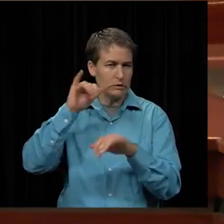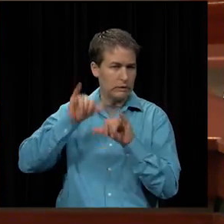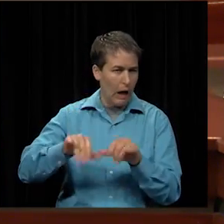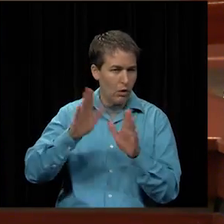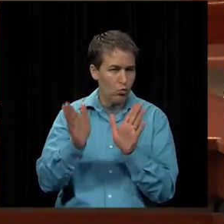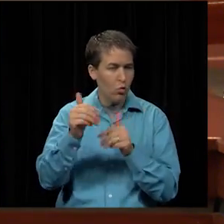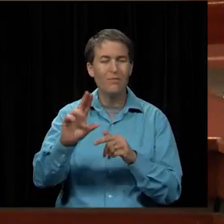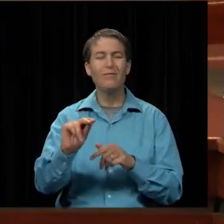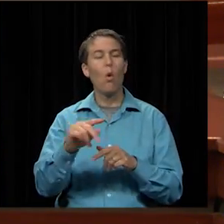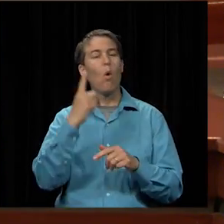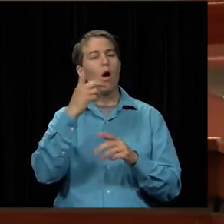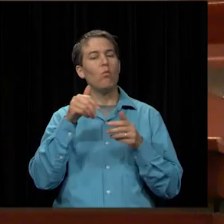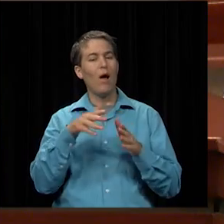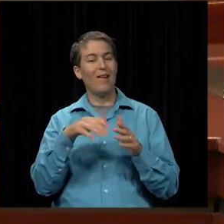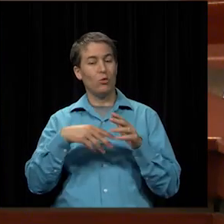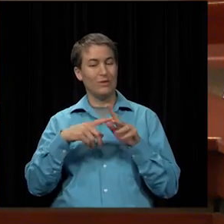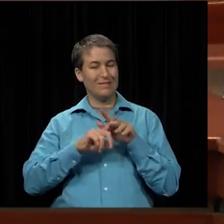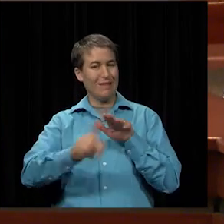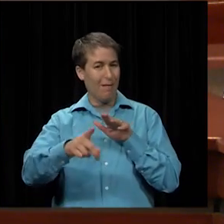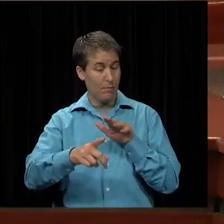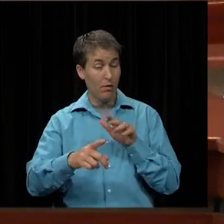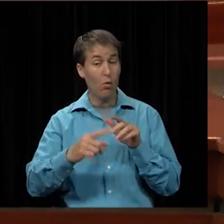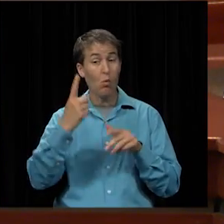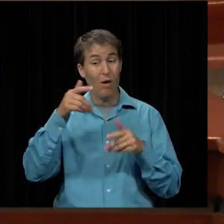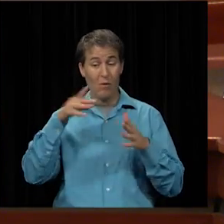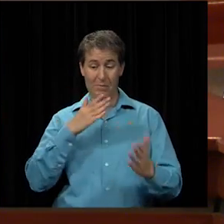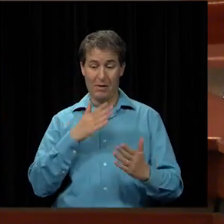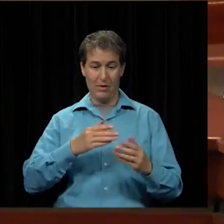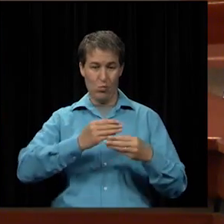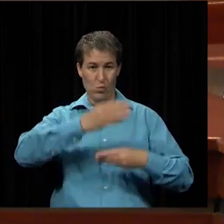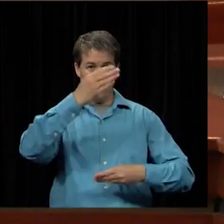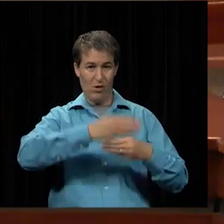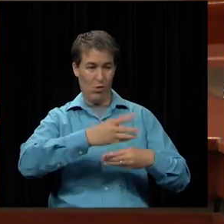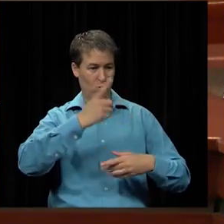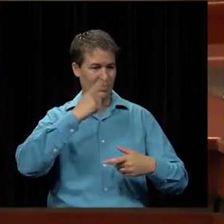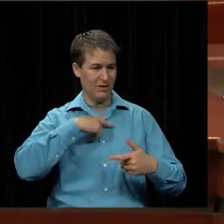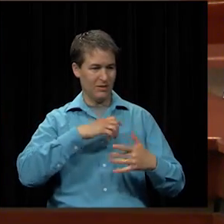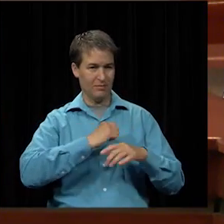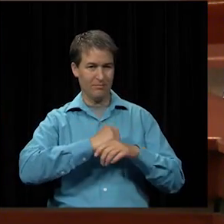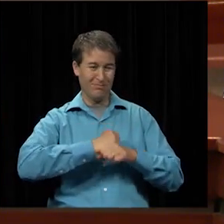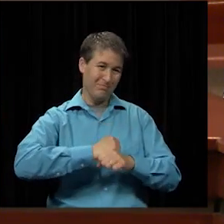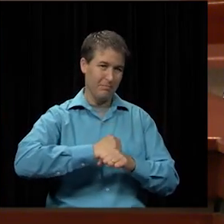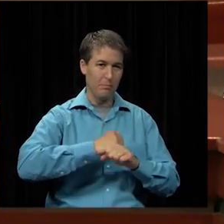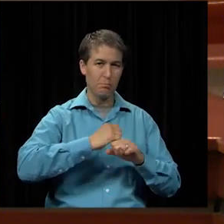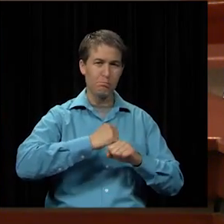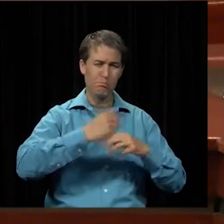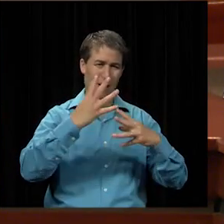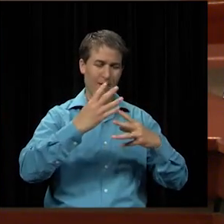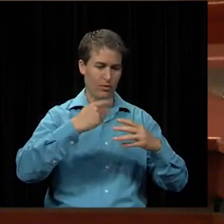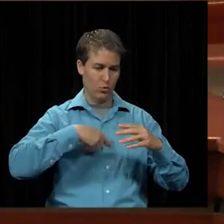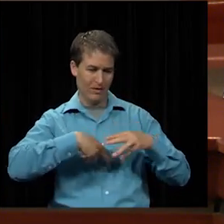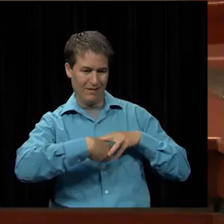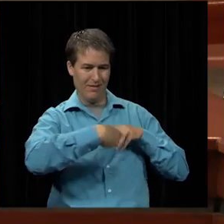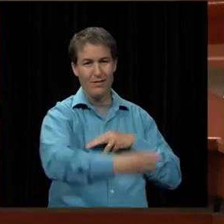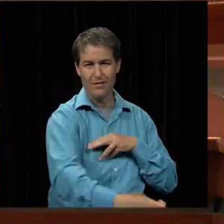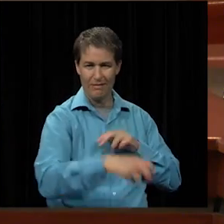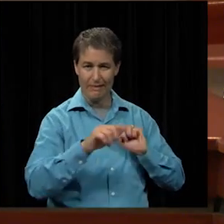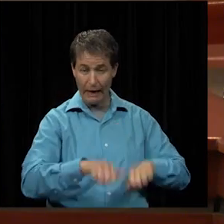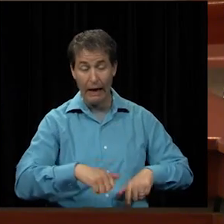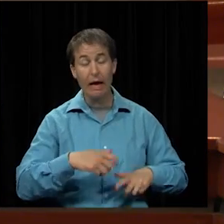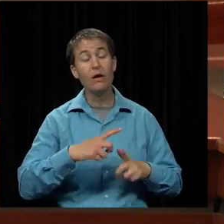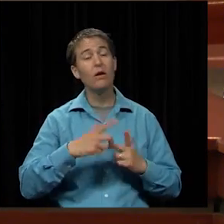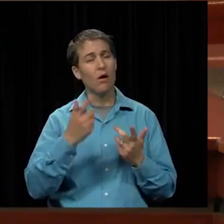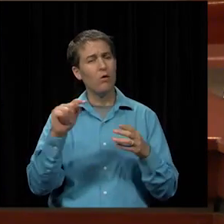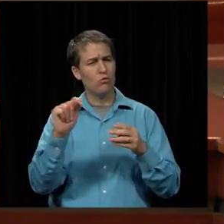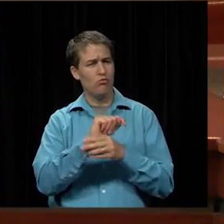to be escaping a building might be to go through a window and so this is a tool that will be in each classroom and we have training video